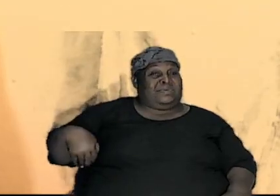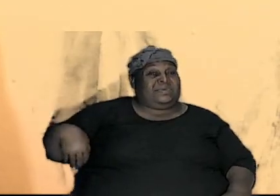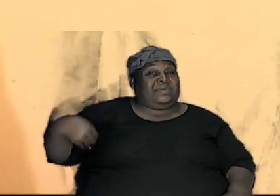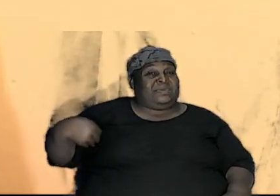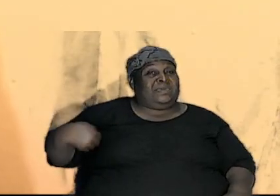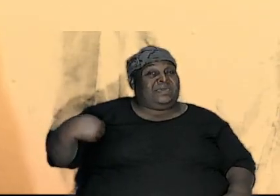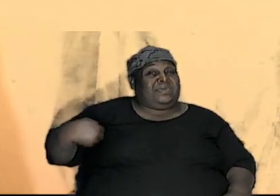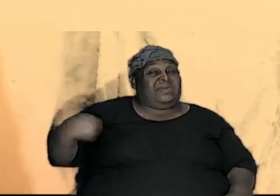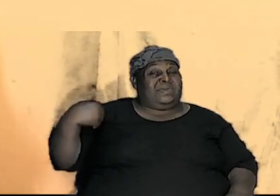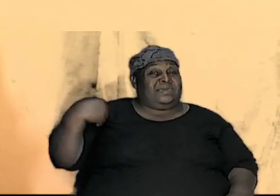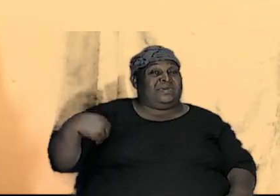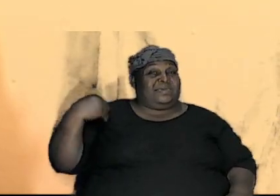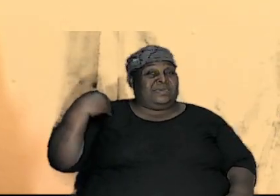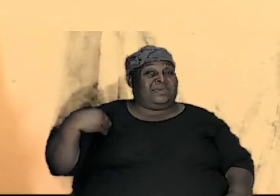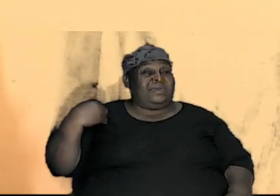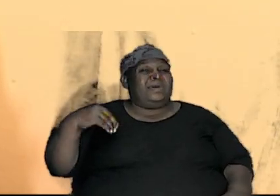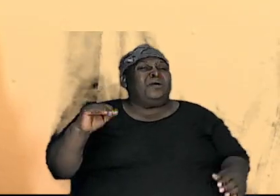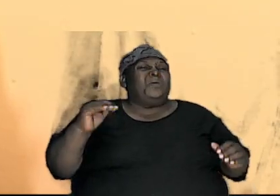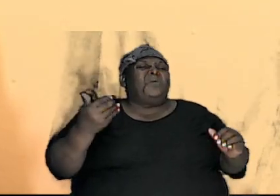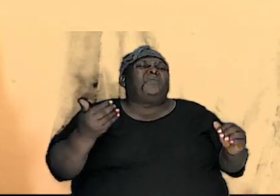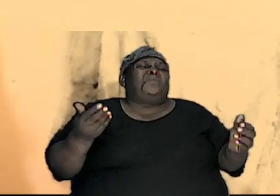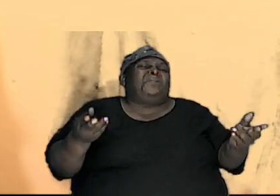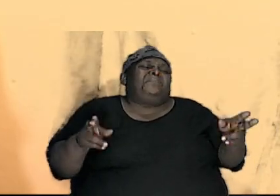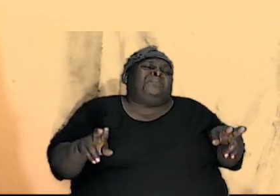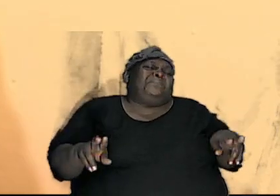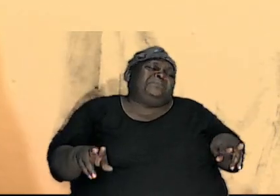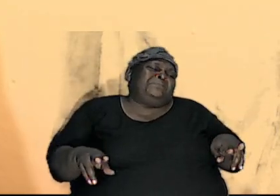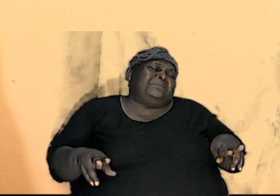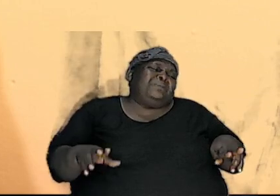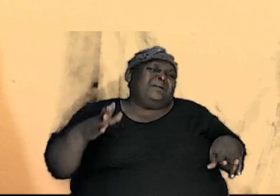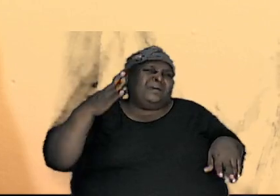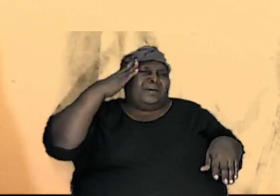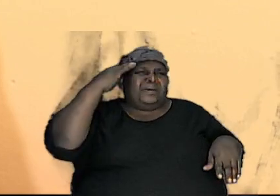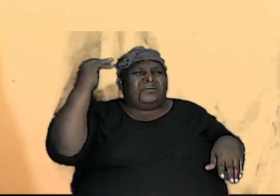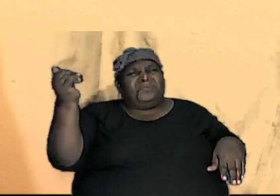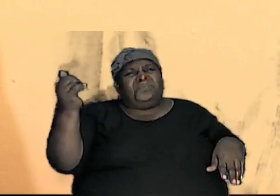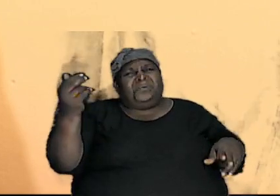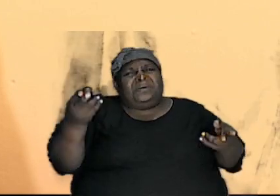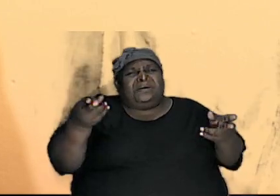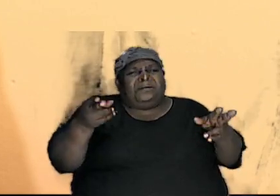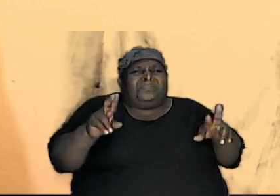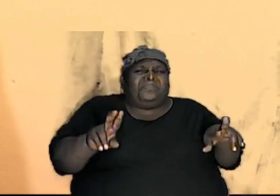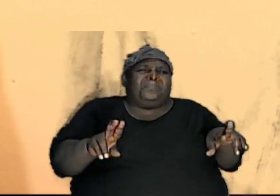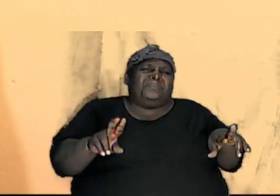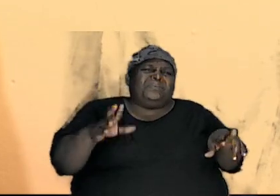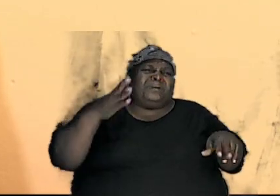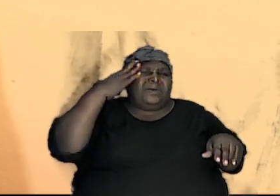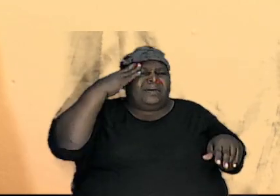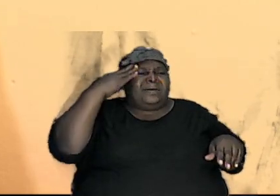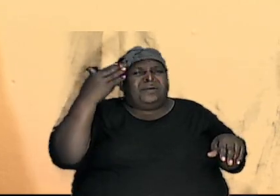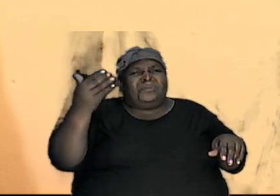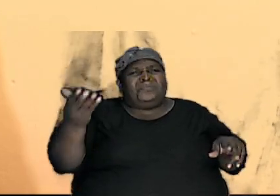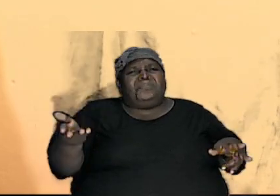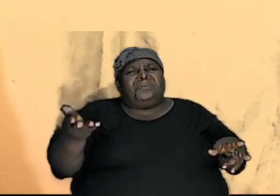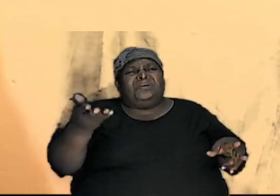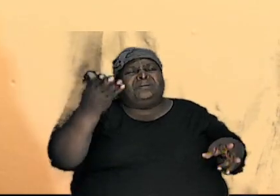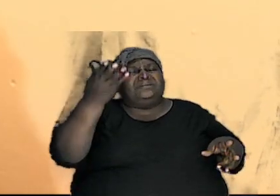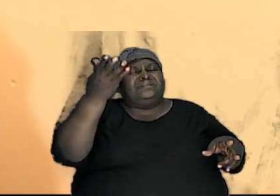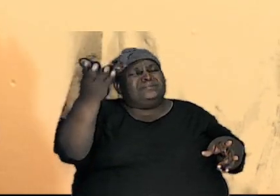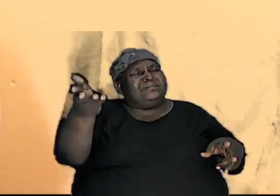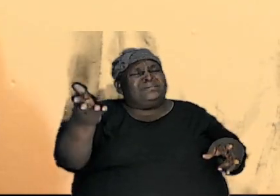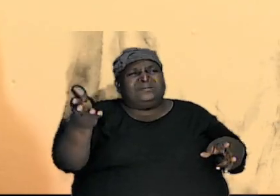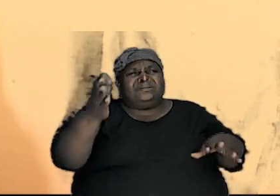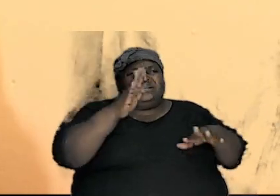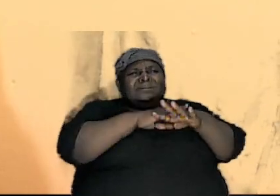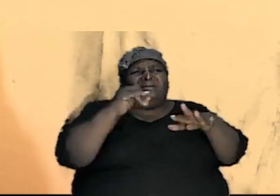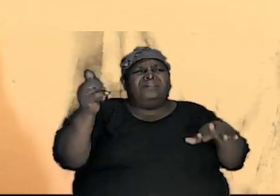so forth how could that have happened and why did that happen and why is it that these what